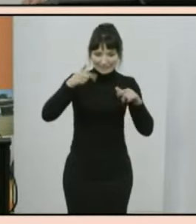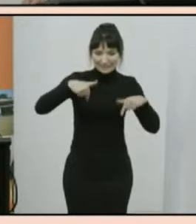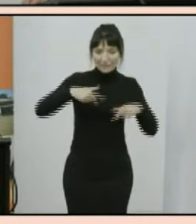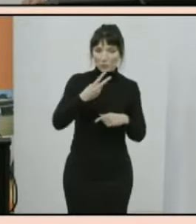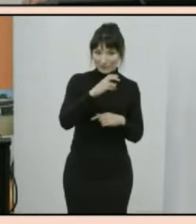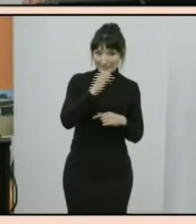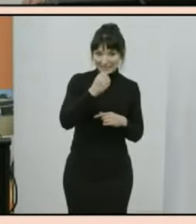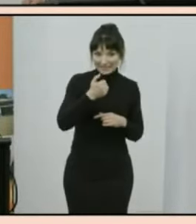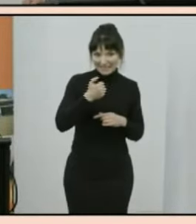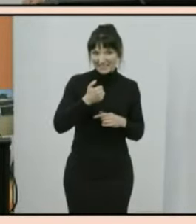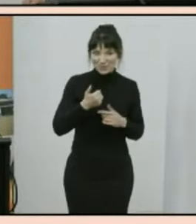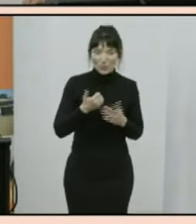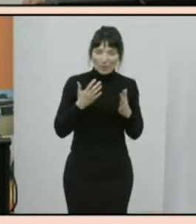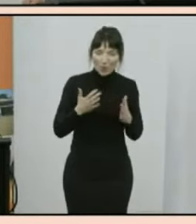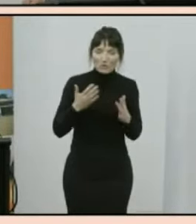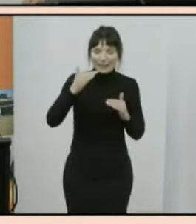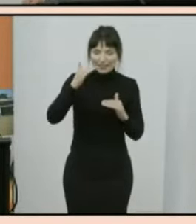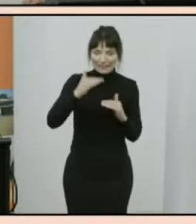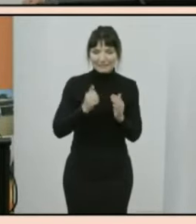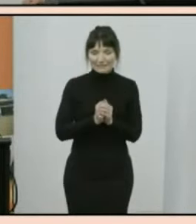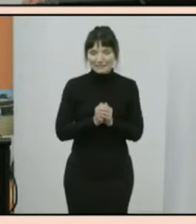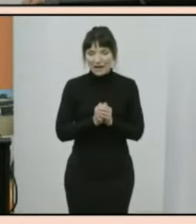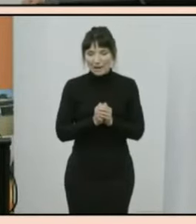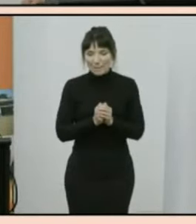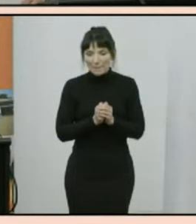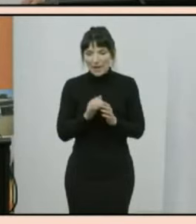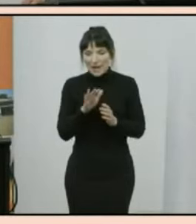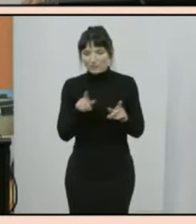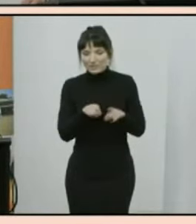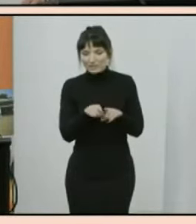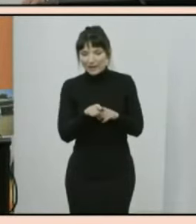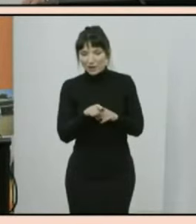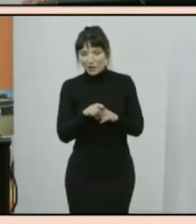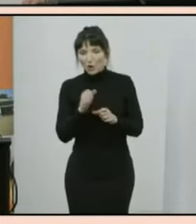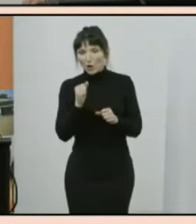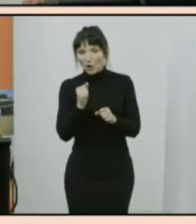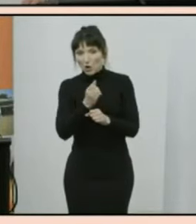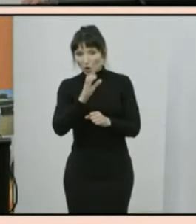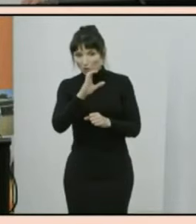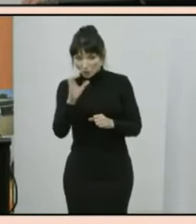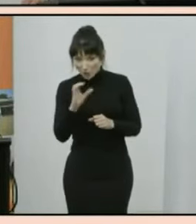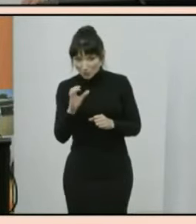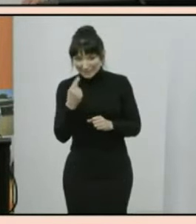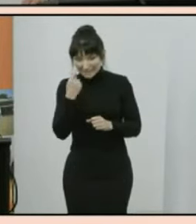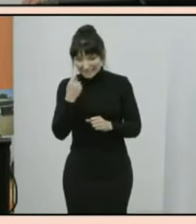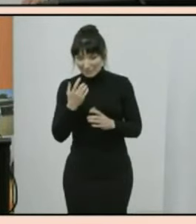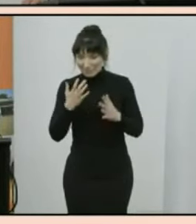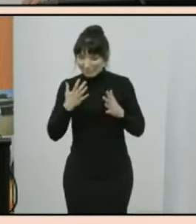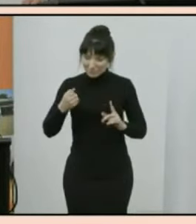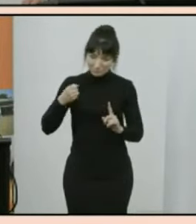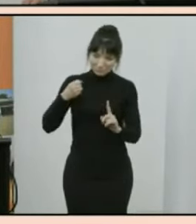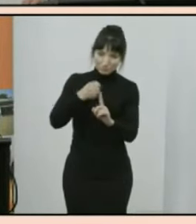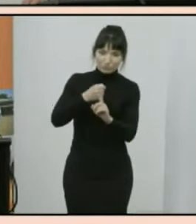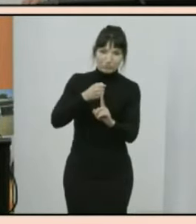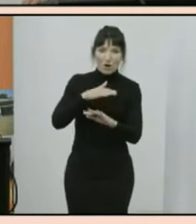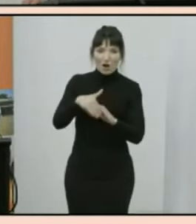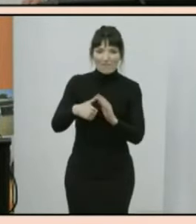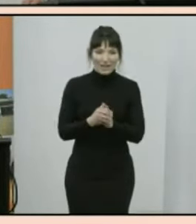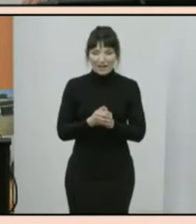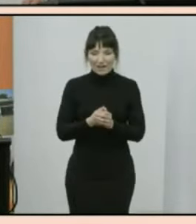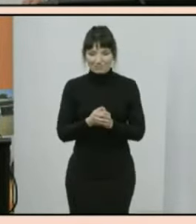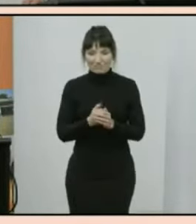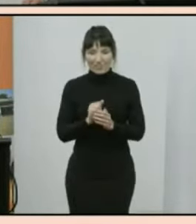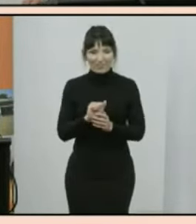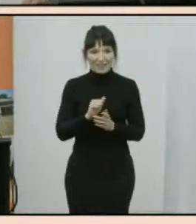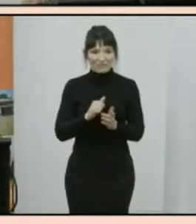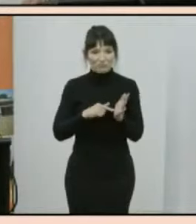areas like the gold coast saw the impact of international travel restrictions with a significant drop in people at hotels and